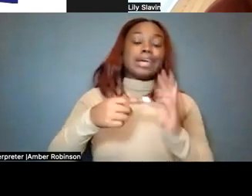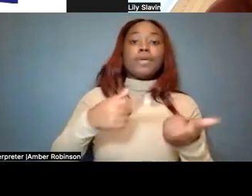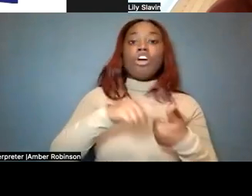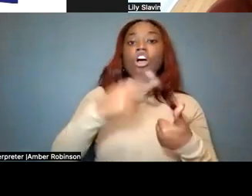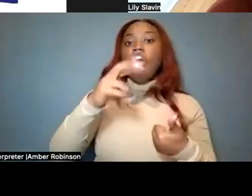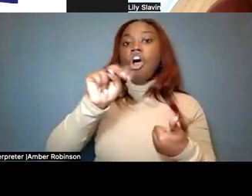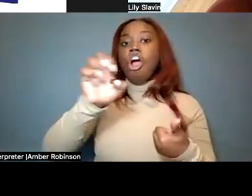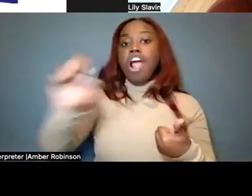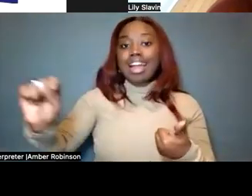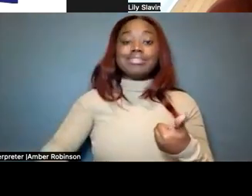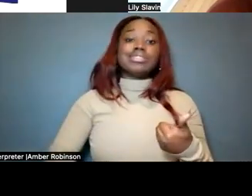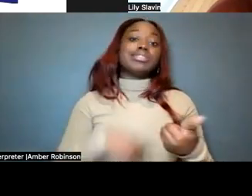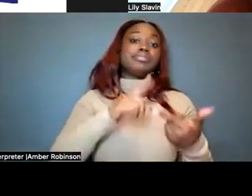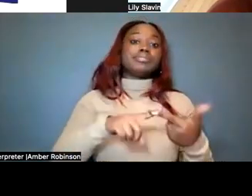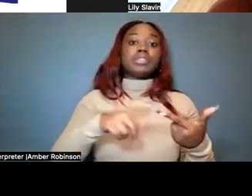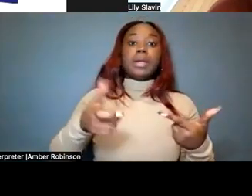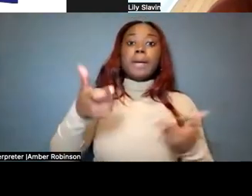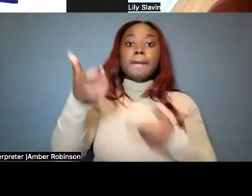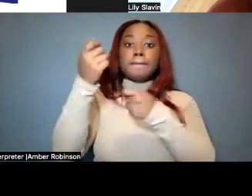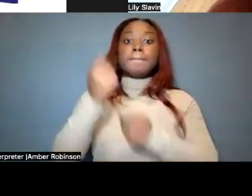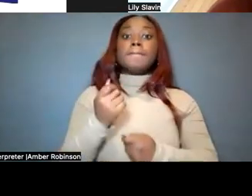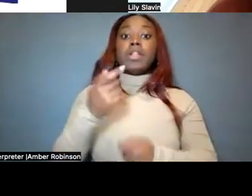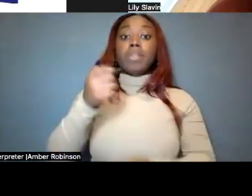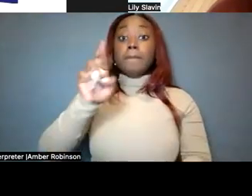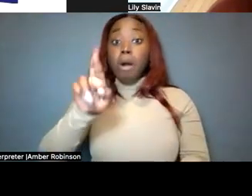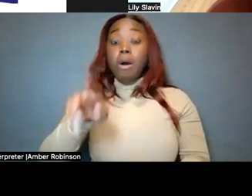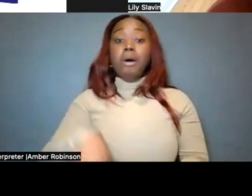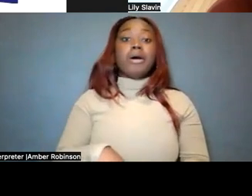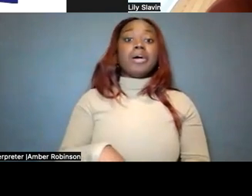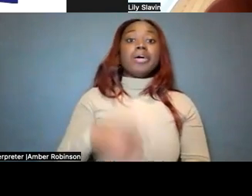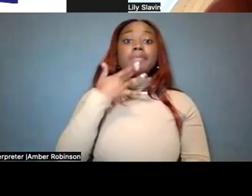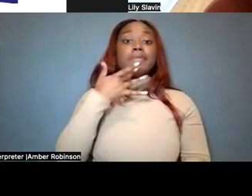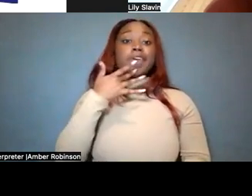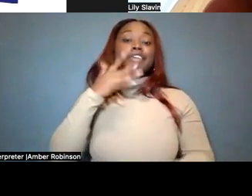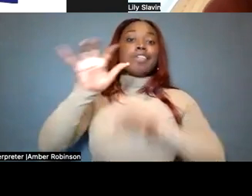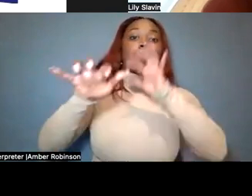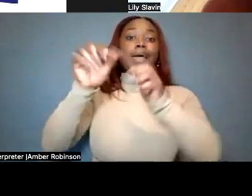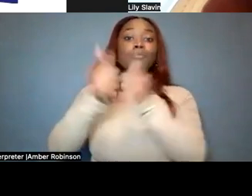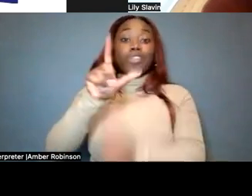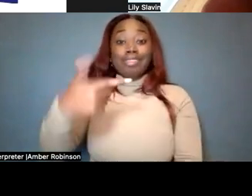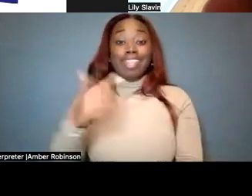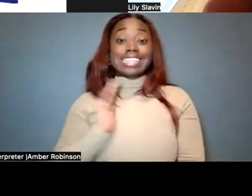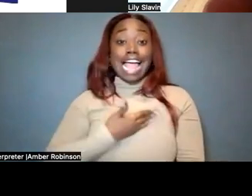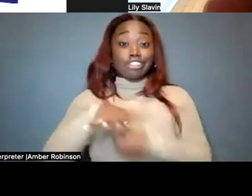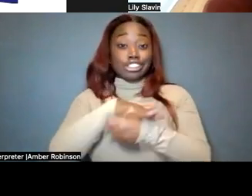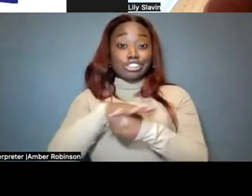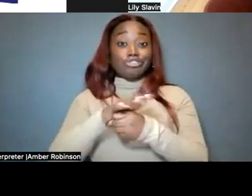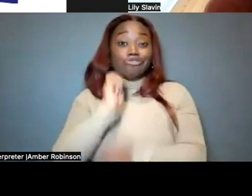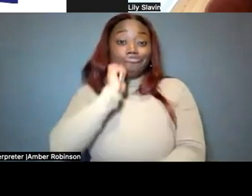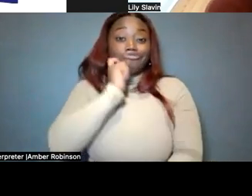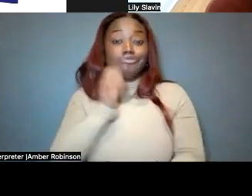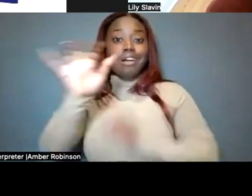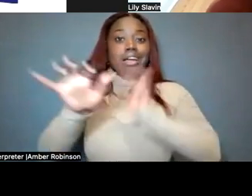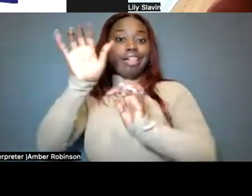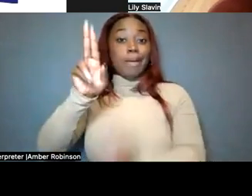as well as maybe a pull-up bar to ascend rather than climbing with legs? Our district does a really cool climbing unit,